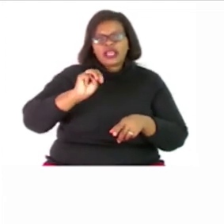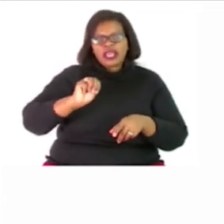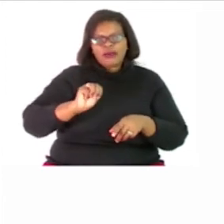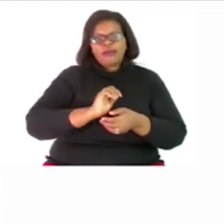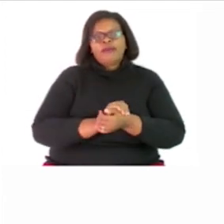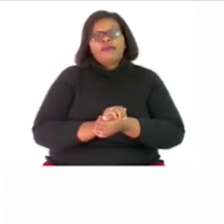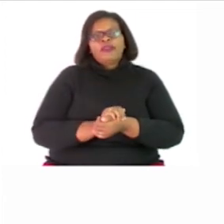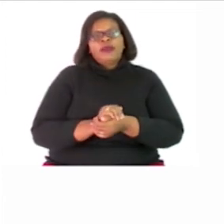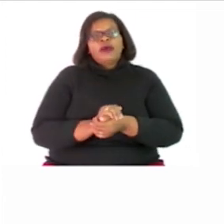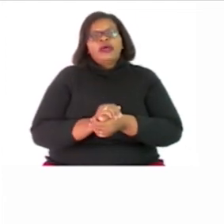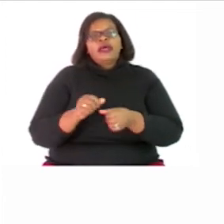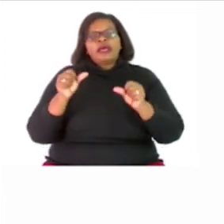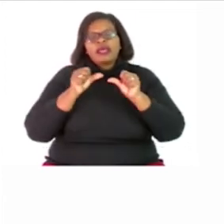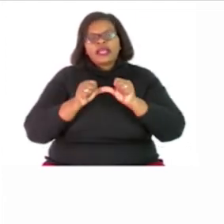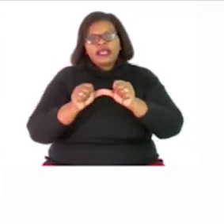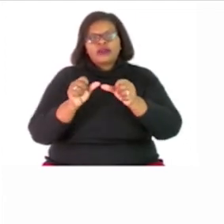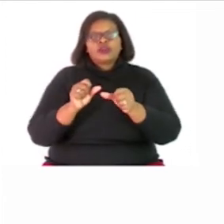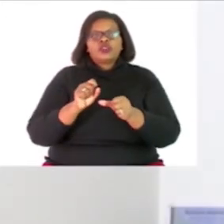continue on page sixteen